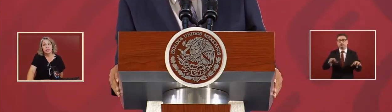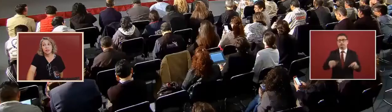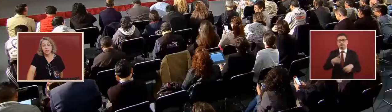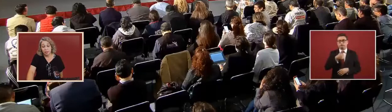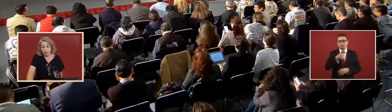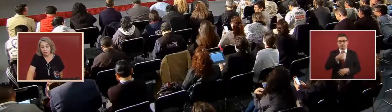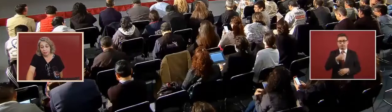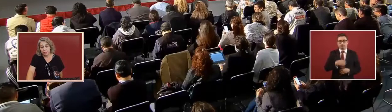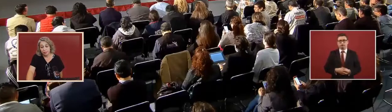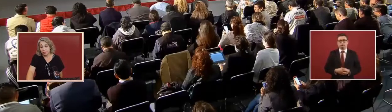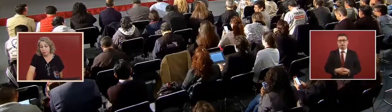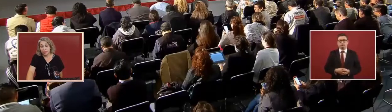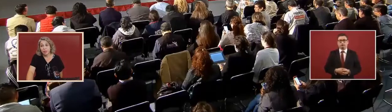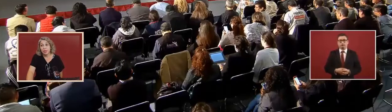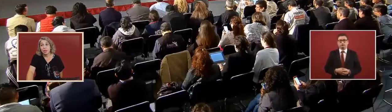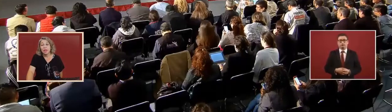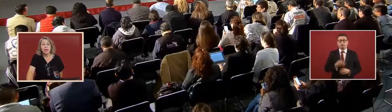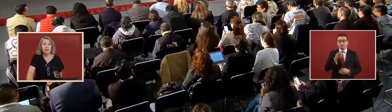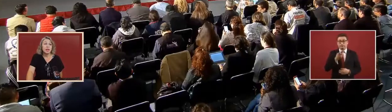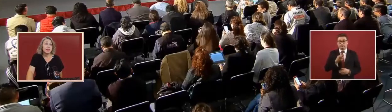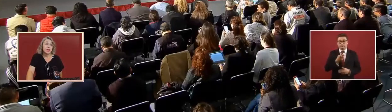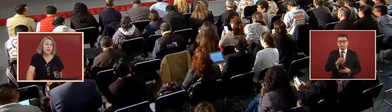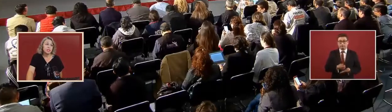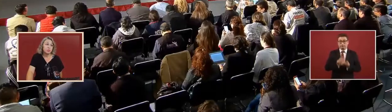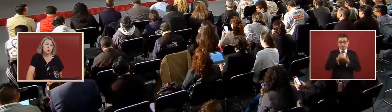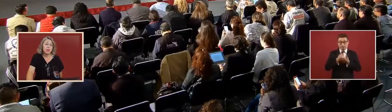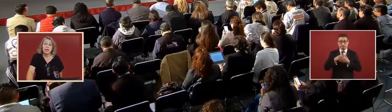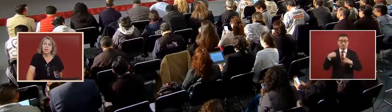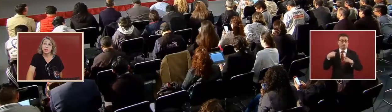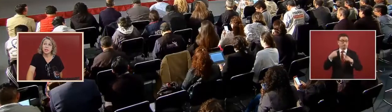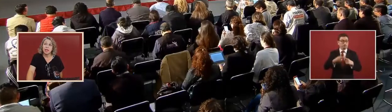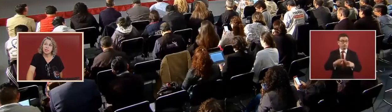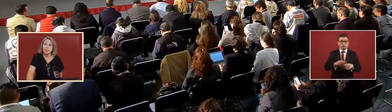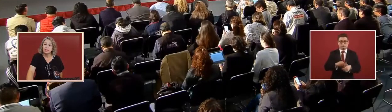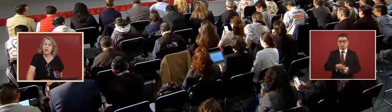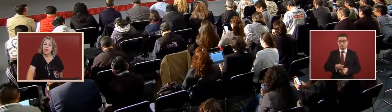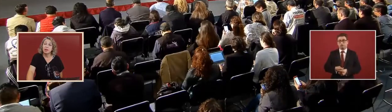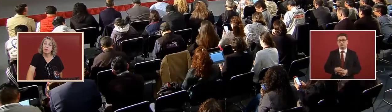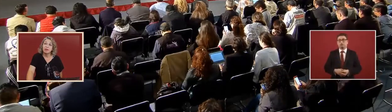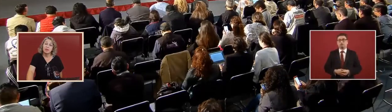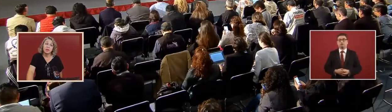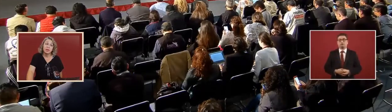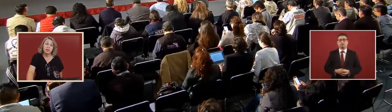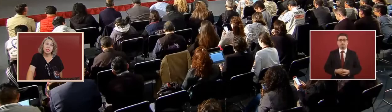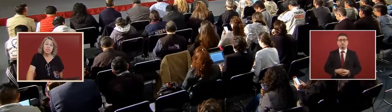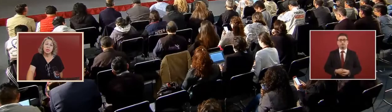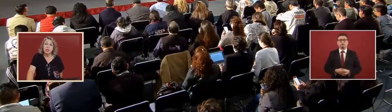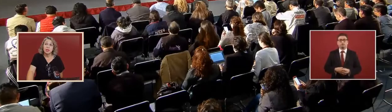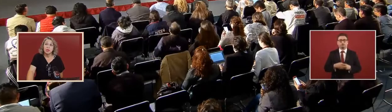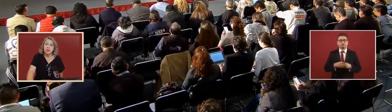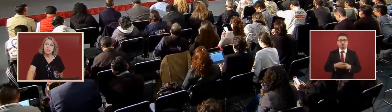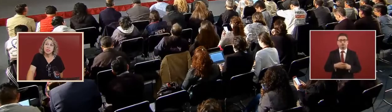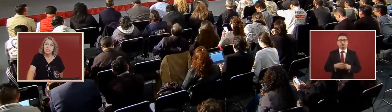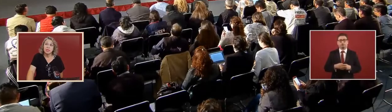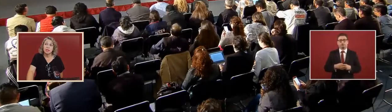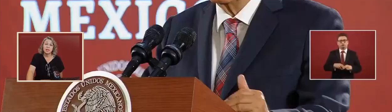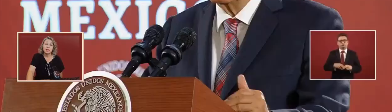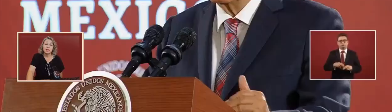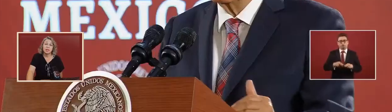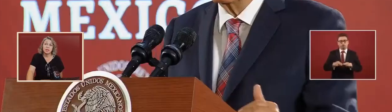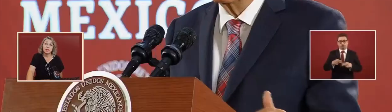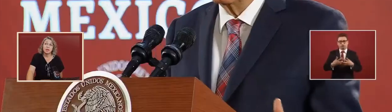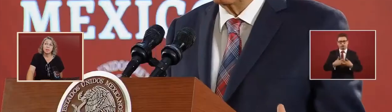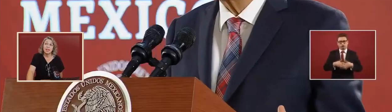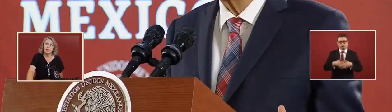and that has permitted us as of now to increase the capacity of